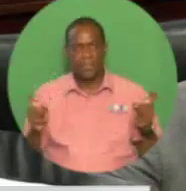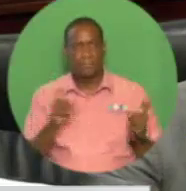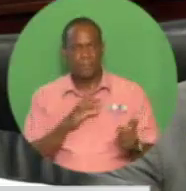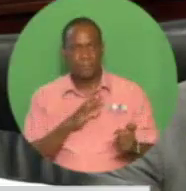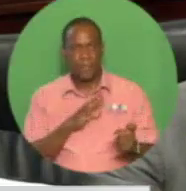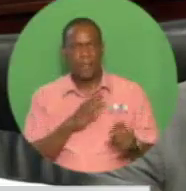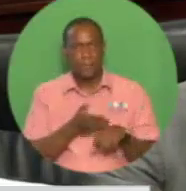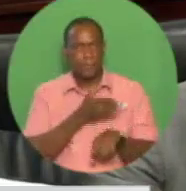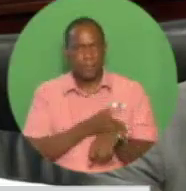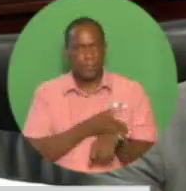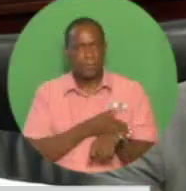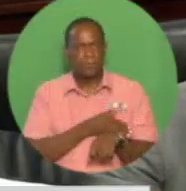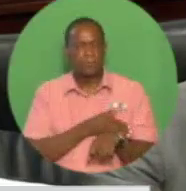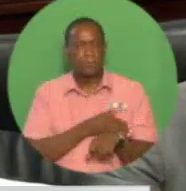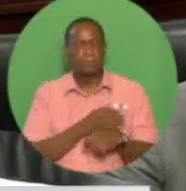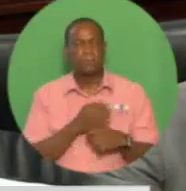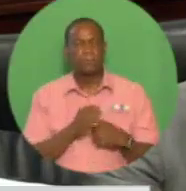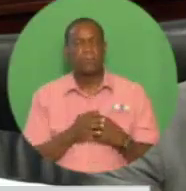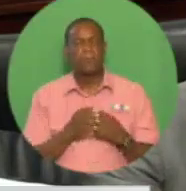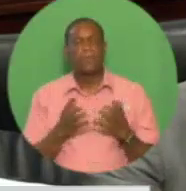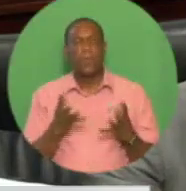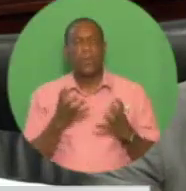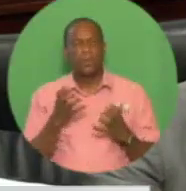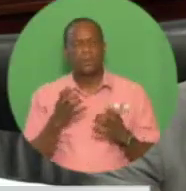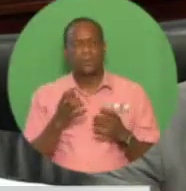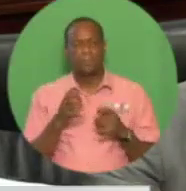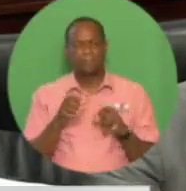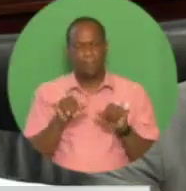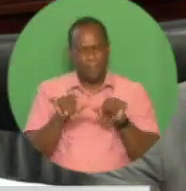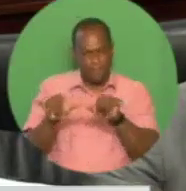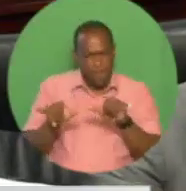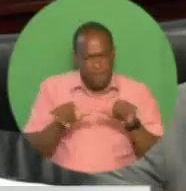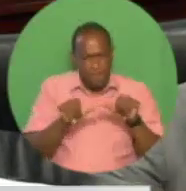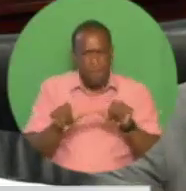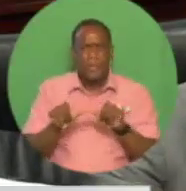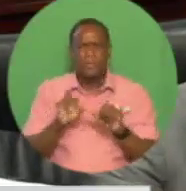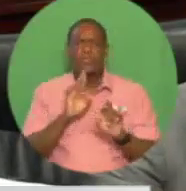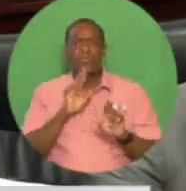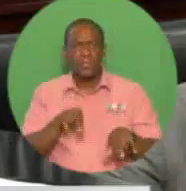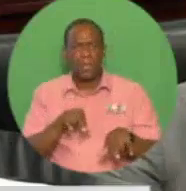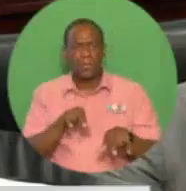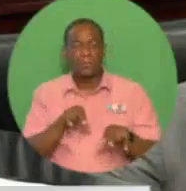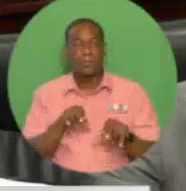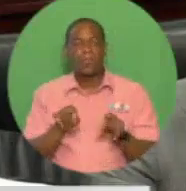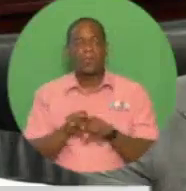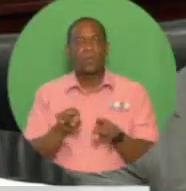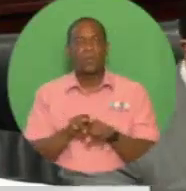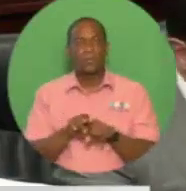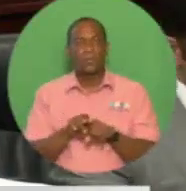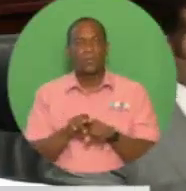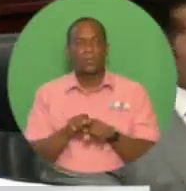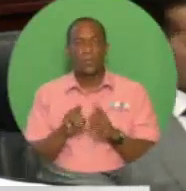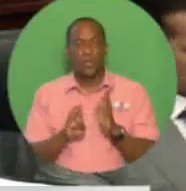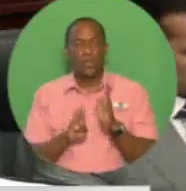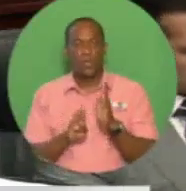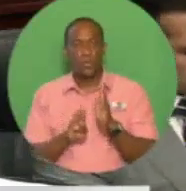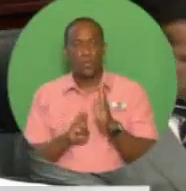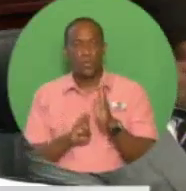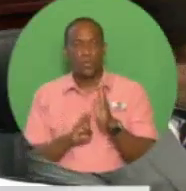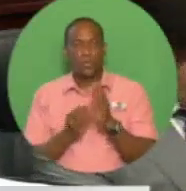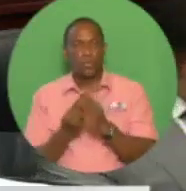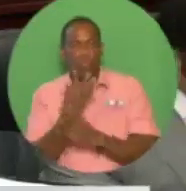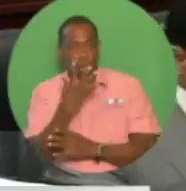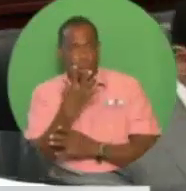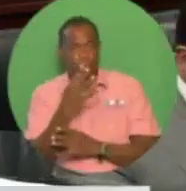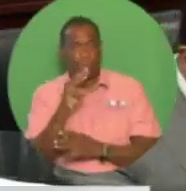and measurement of results, eight, transforming the existing growth model into one which is environmentally friendly